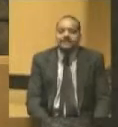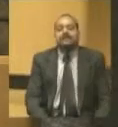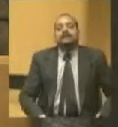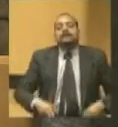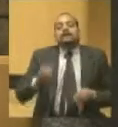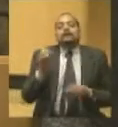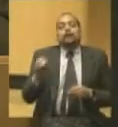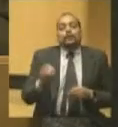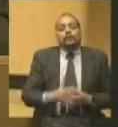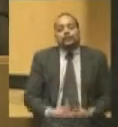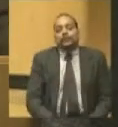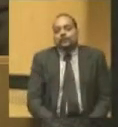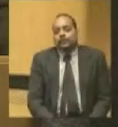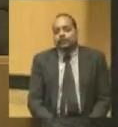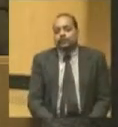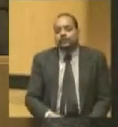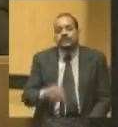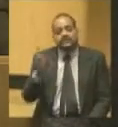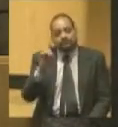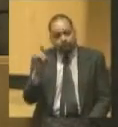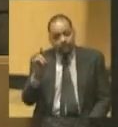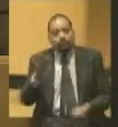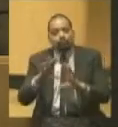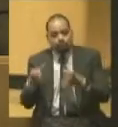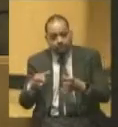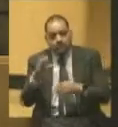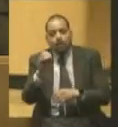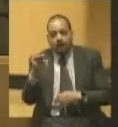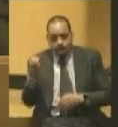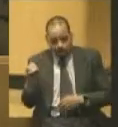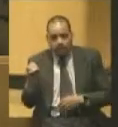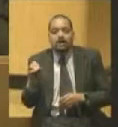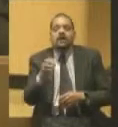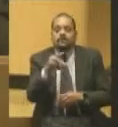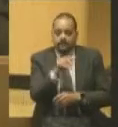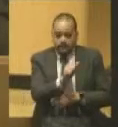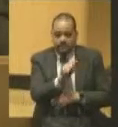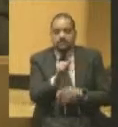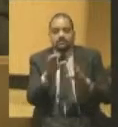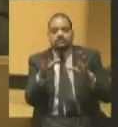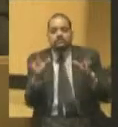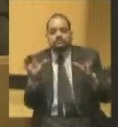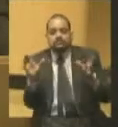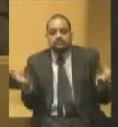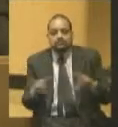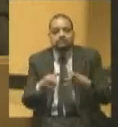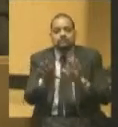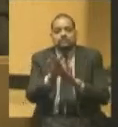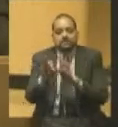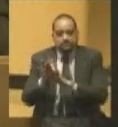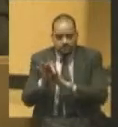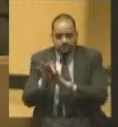So, the Democratic Party in Ohio and the party in Pennsylvania, when they made their nominations two months later,